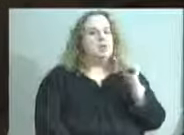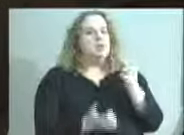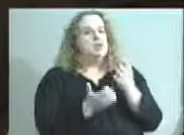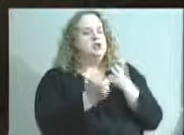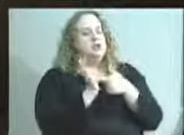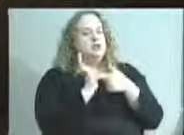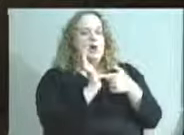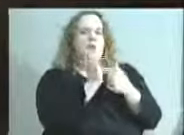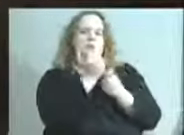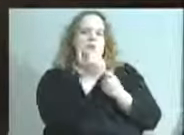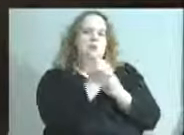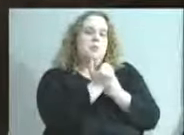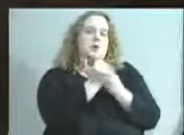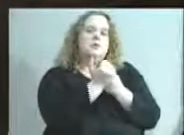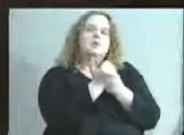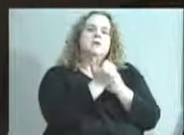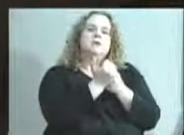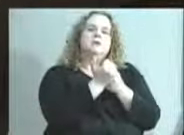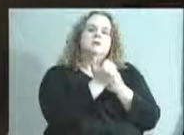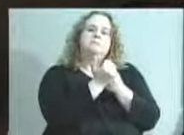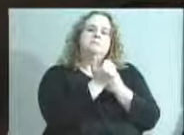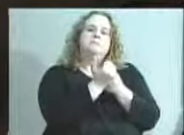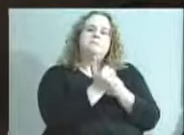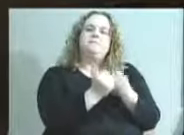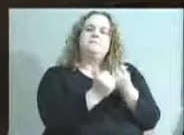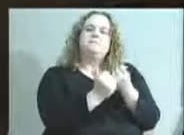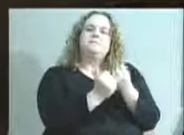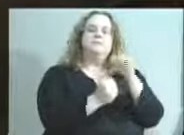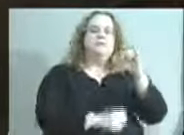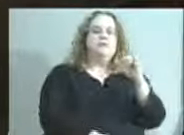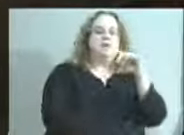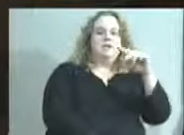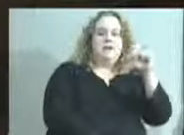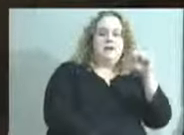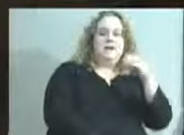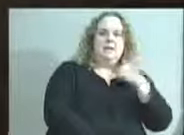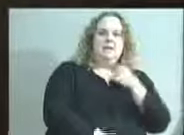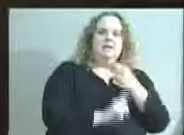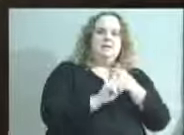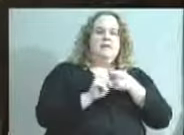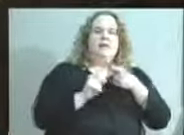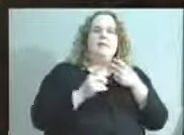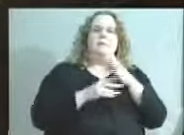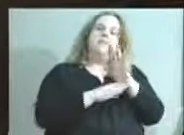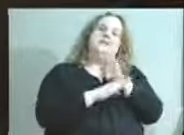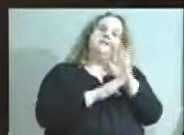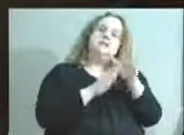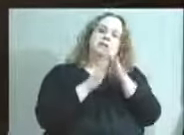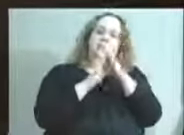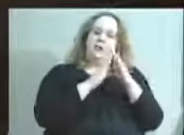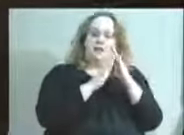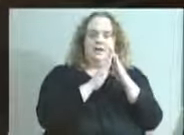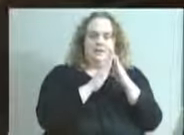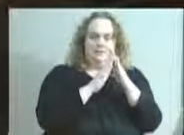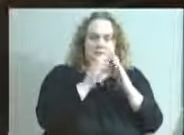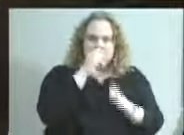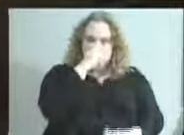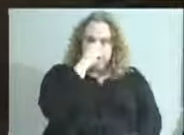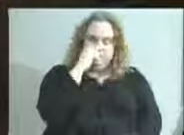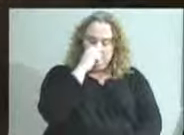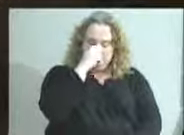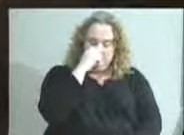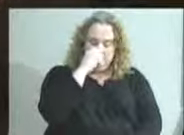JCPS has from the business community and the broader civic community. So take it away. Great. you very much. As Dr.